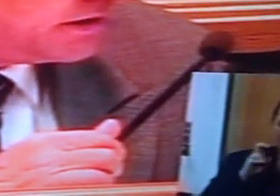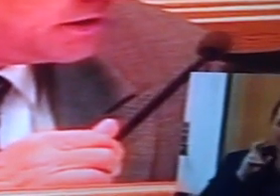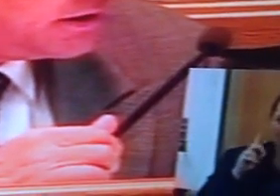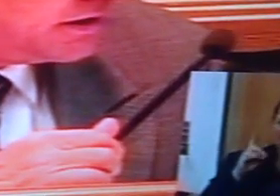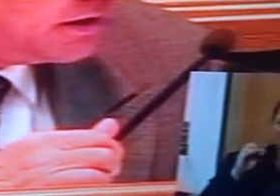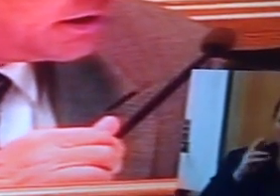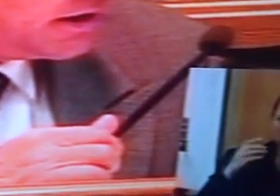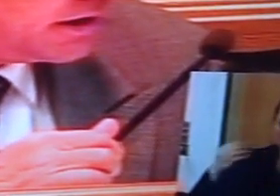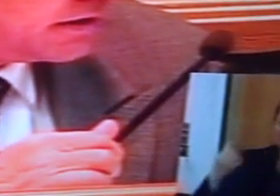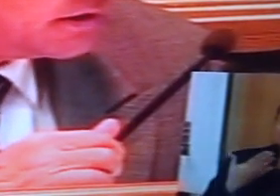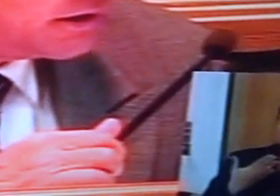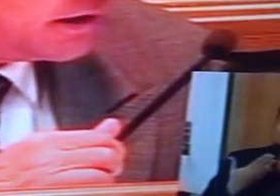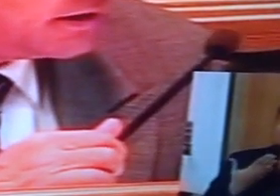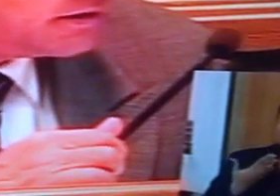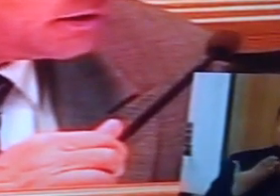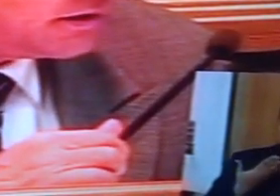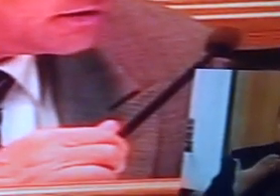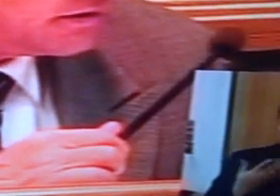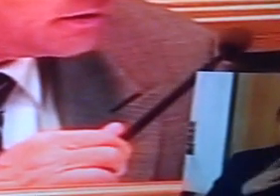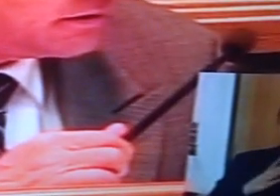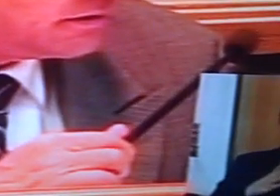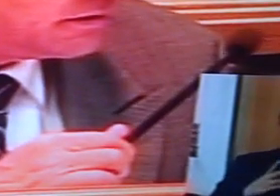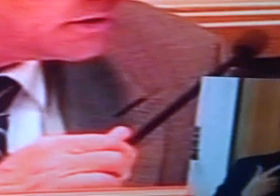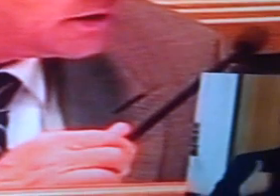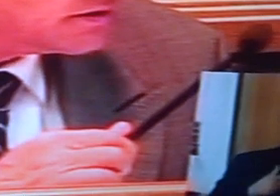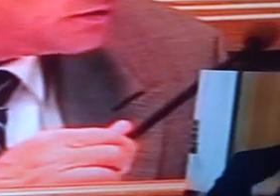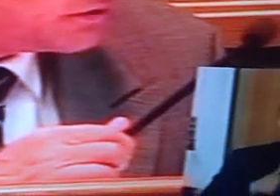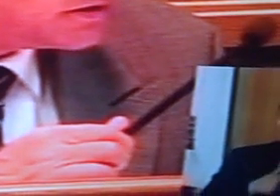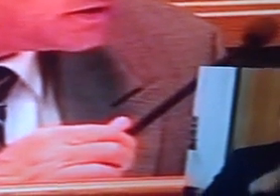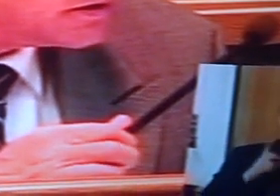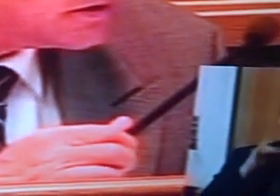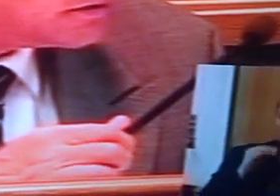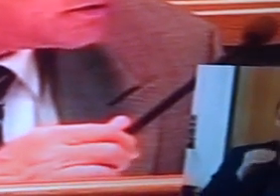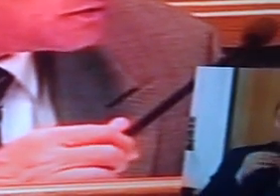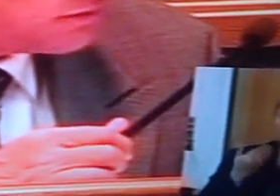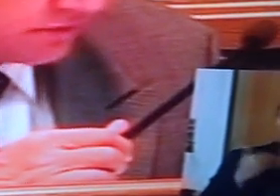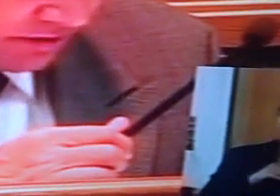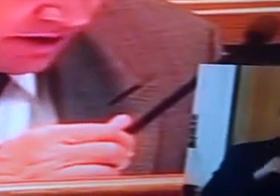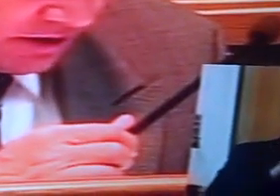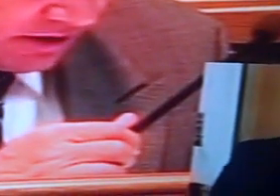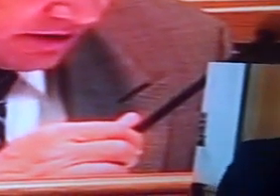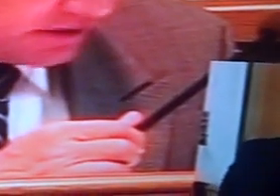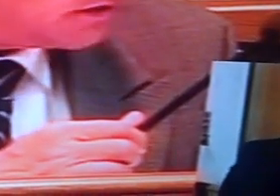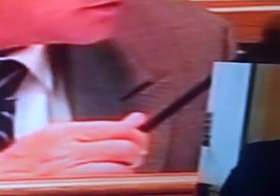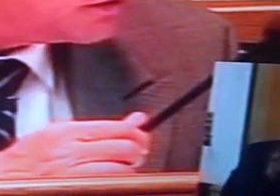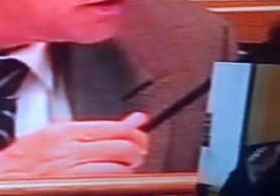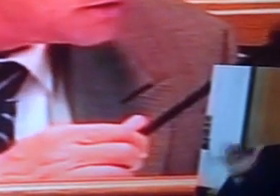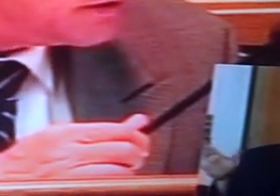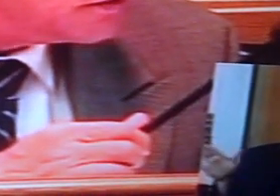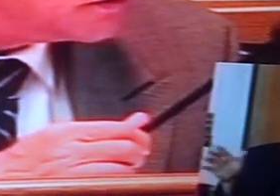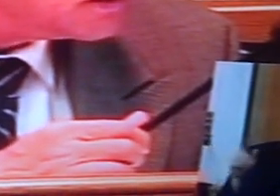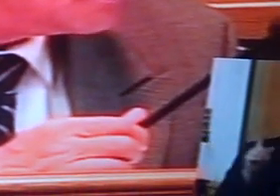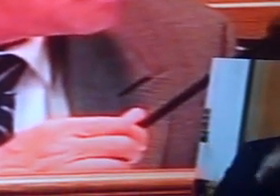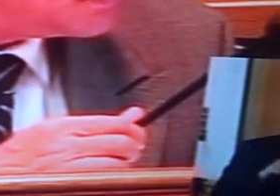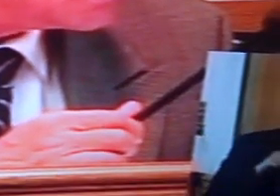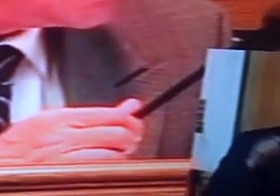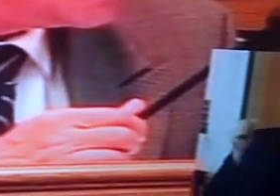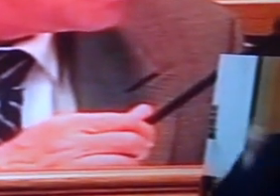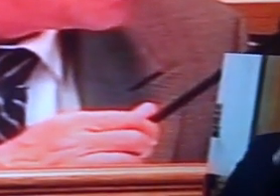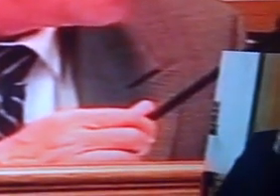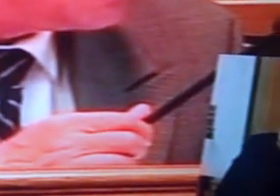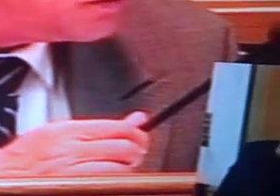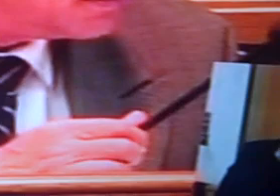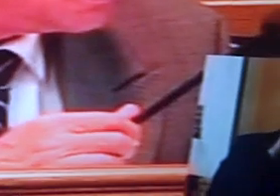re-bid, and again, sent notices to the 26 vendors, and